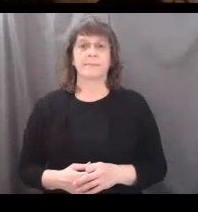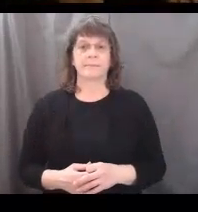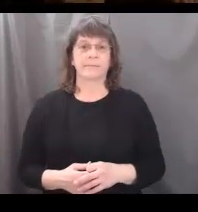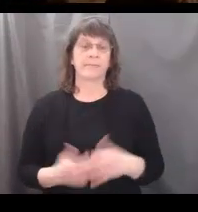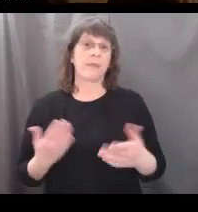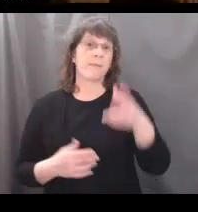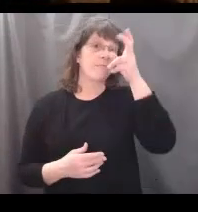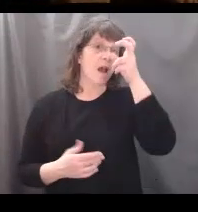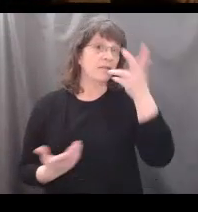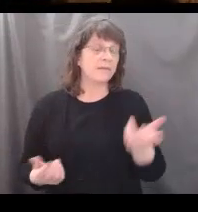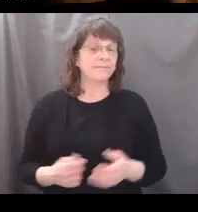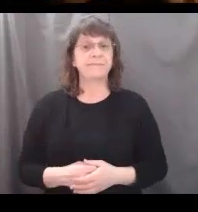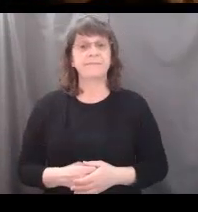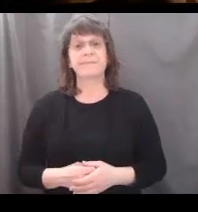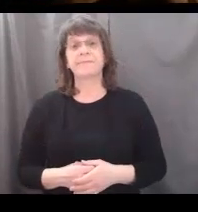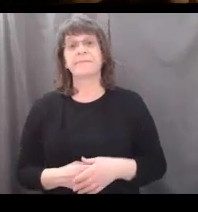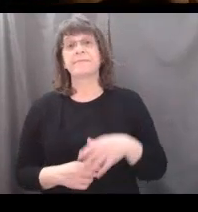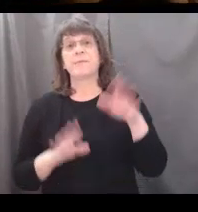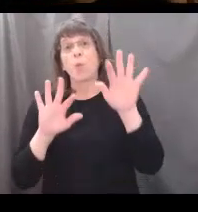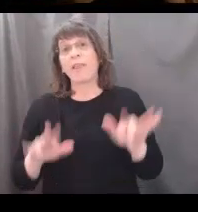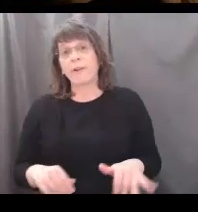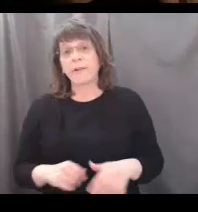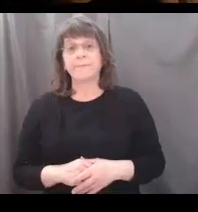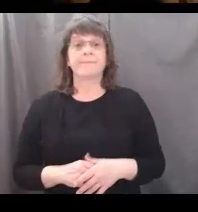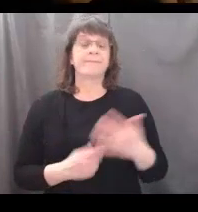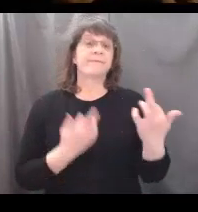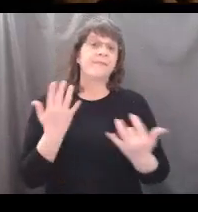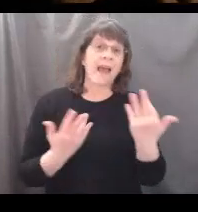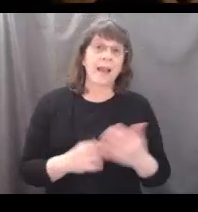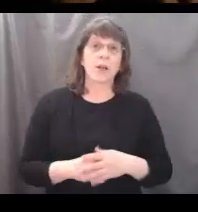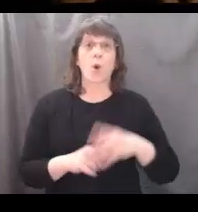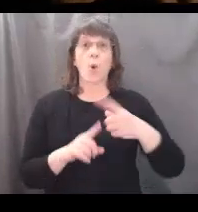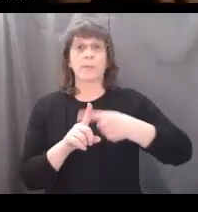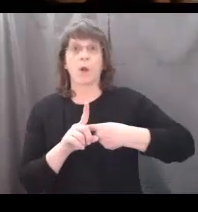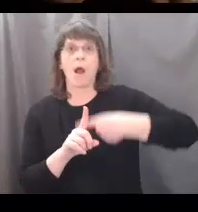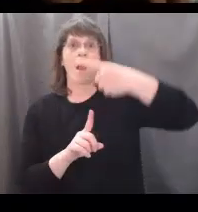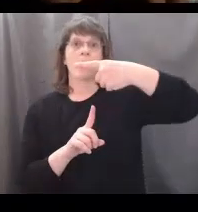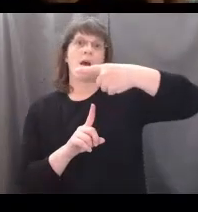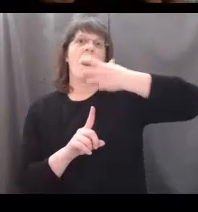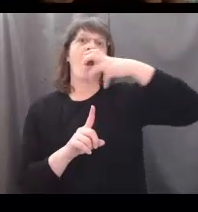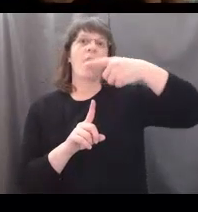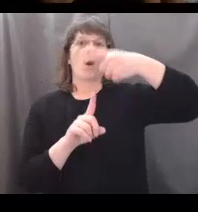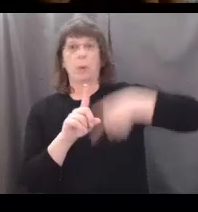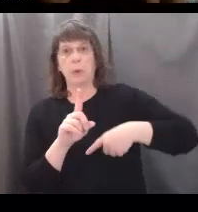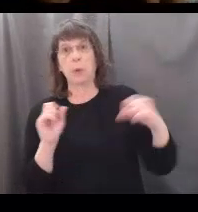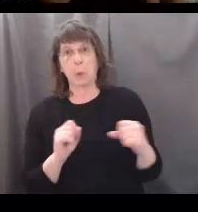Maybe insects, or weather, or fire, or maybe even extreme temperatures.